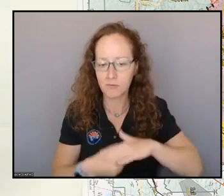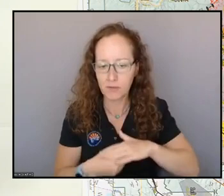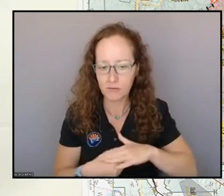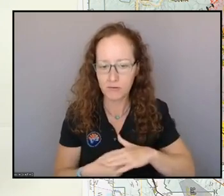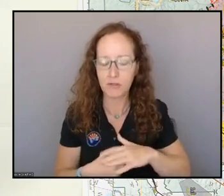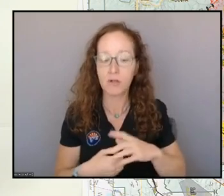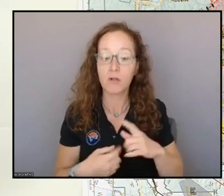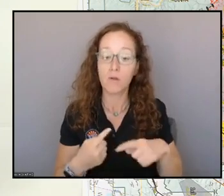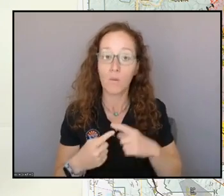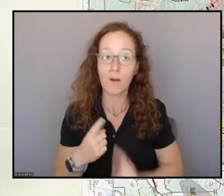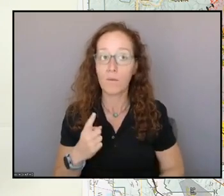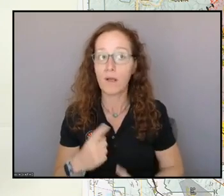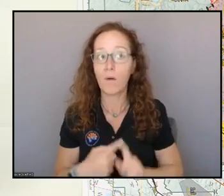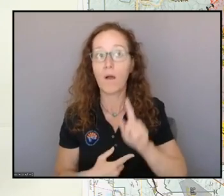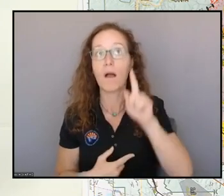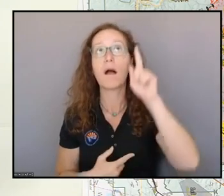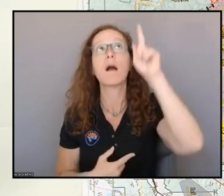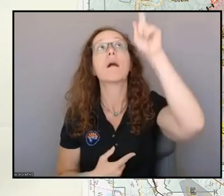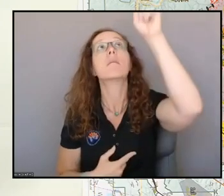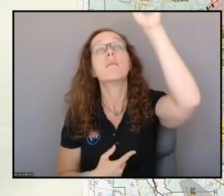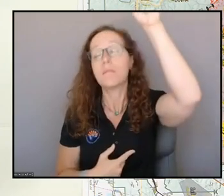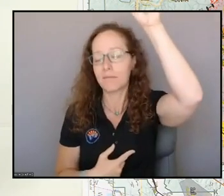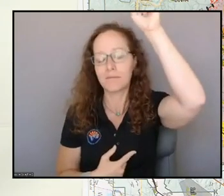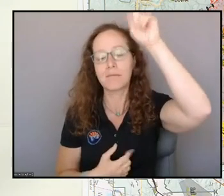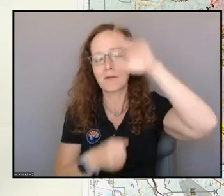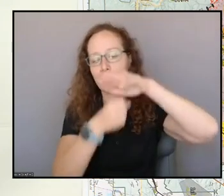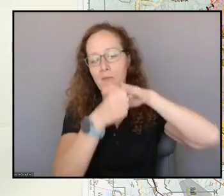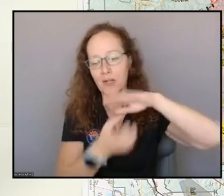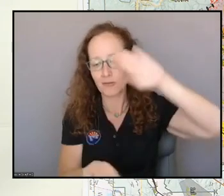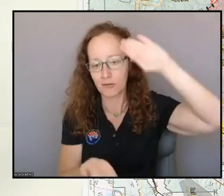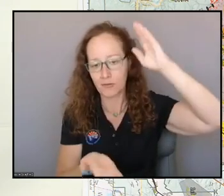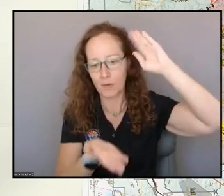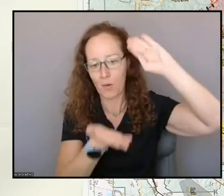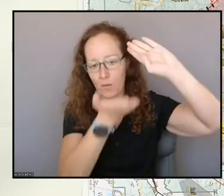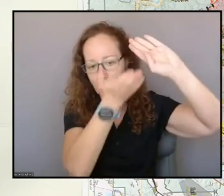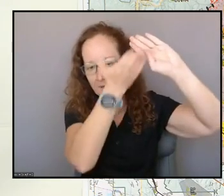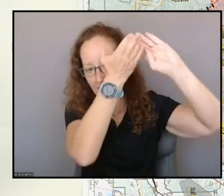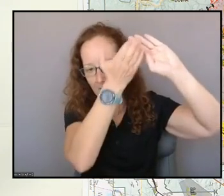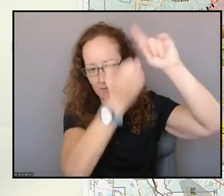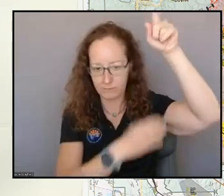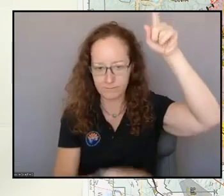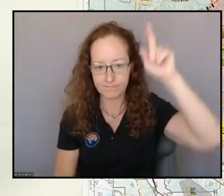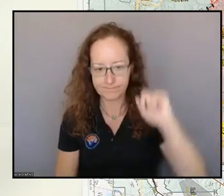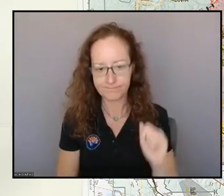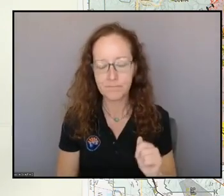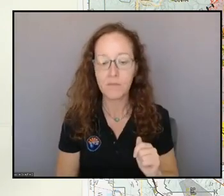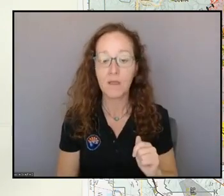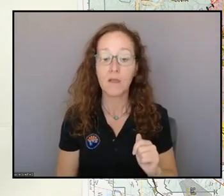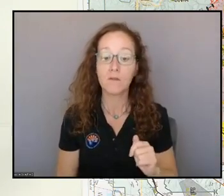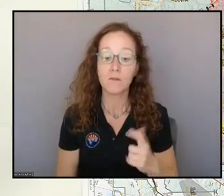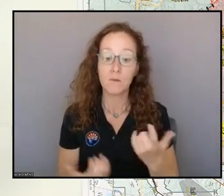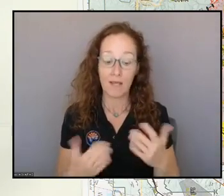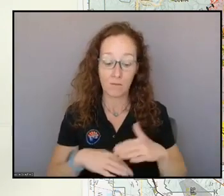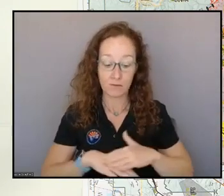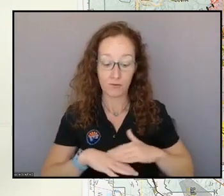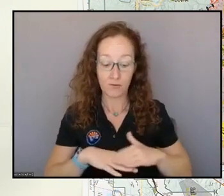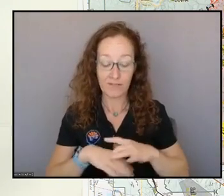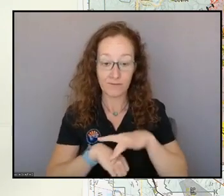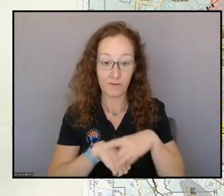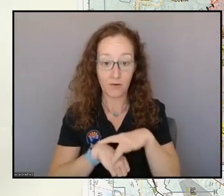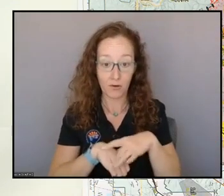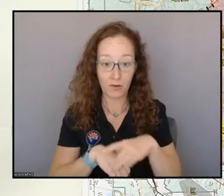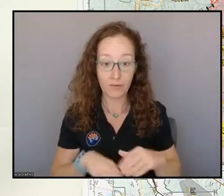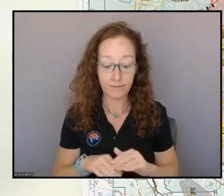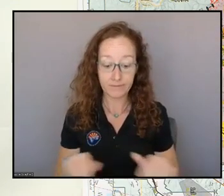decreases. So, the atmospheric nacho theory is at the surface, we have our nacho layer. So, it's kind